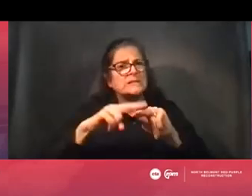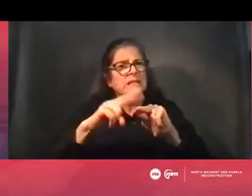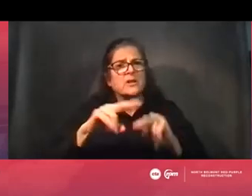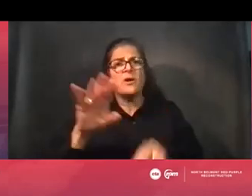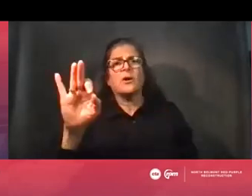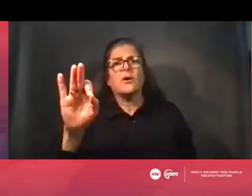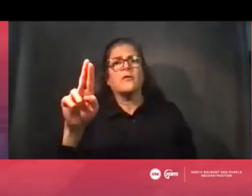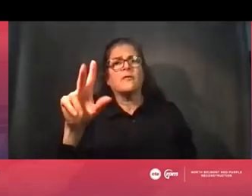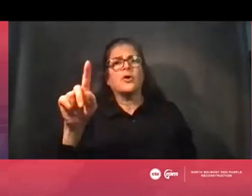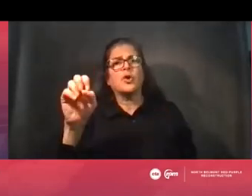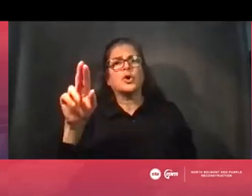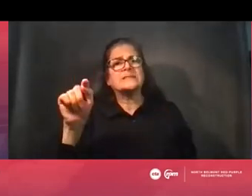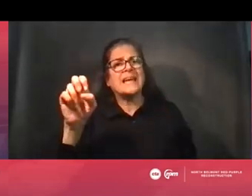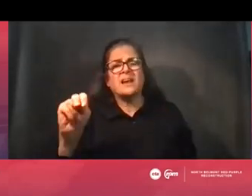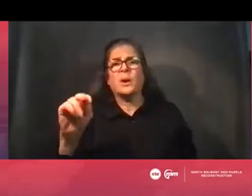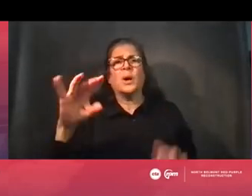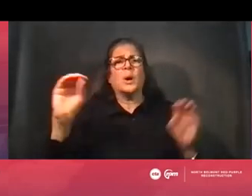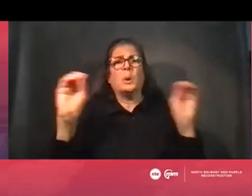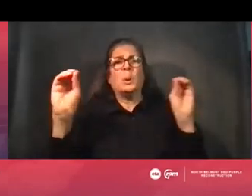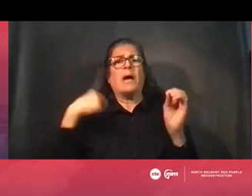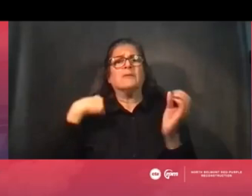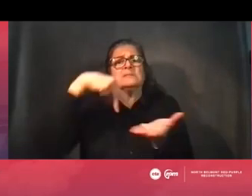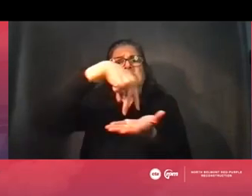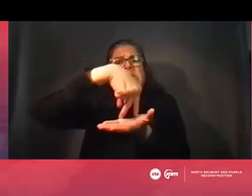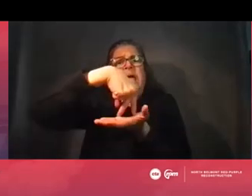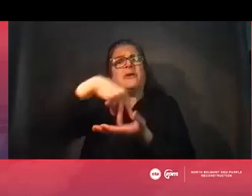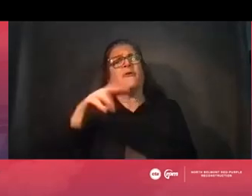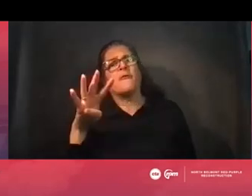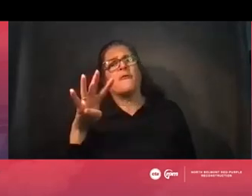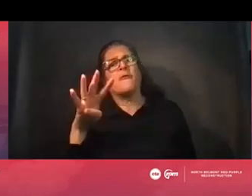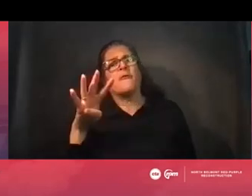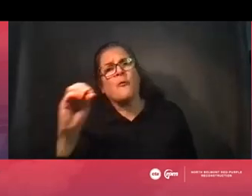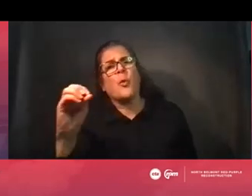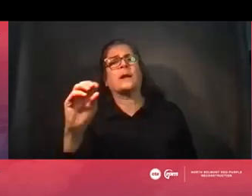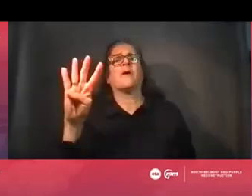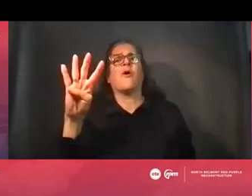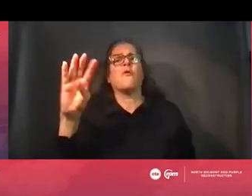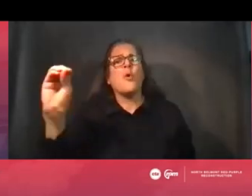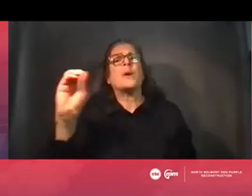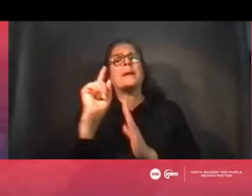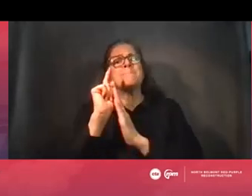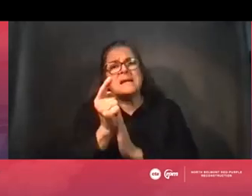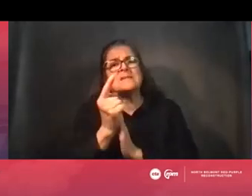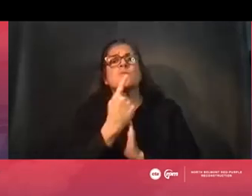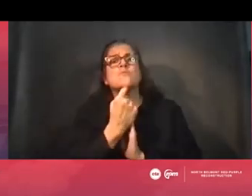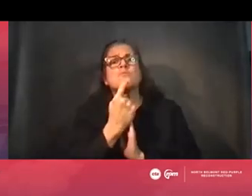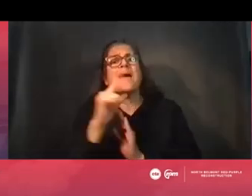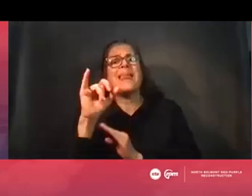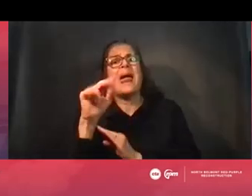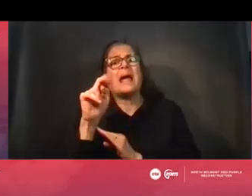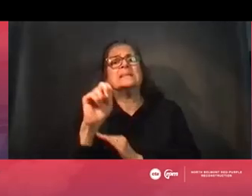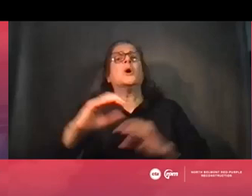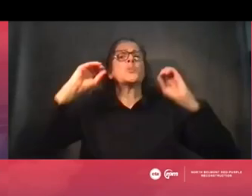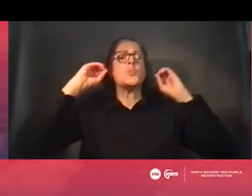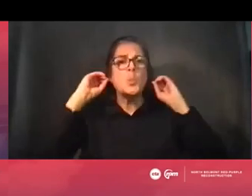I've had to stand for 40 minutes when there's been delays with the red line. There is no seating up there.